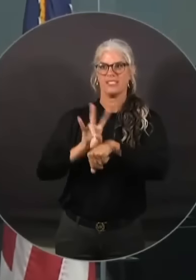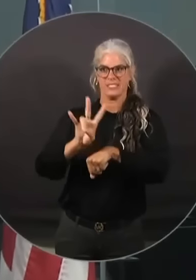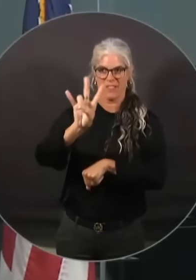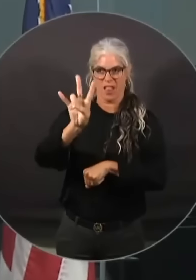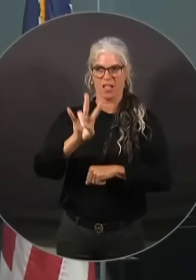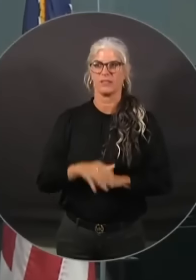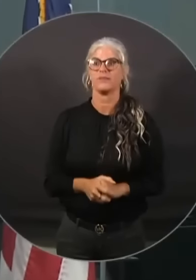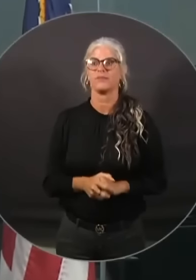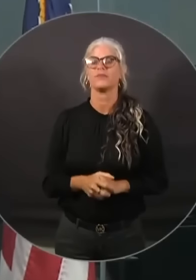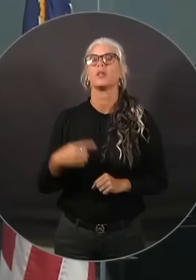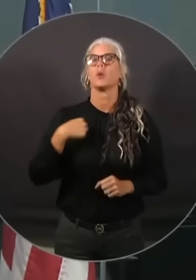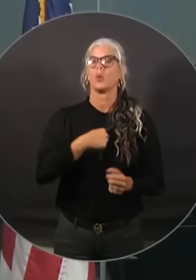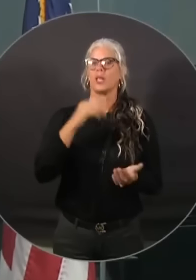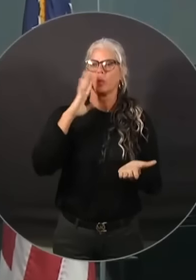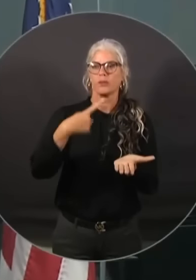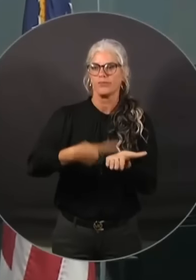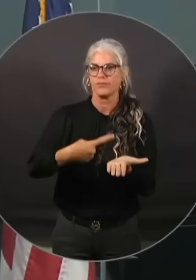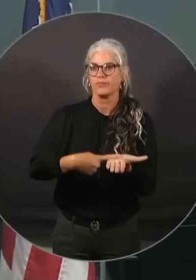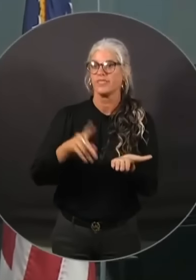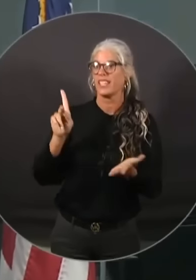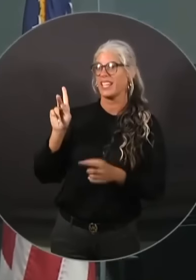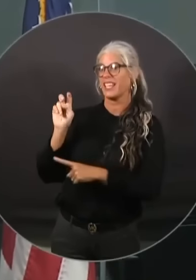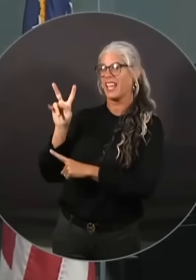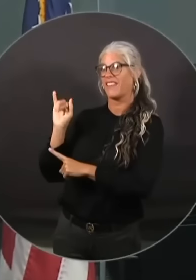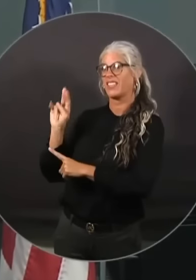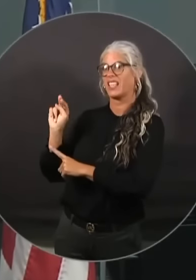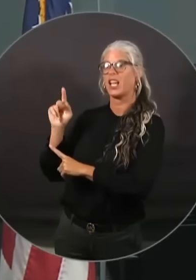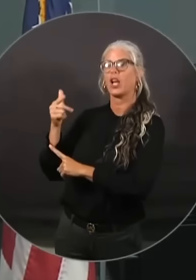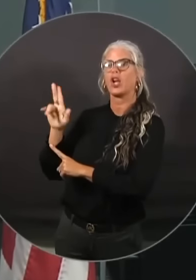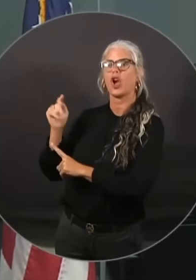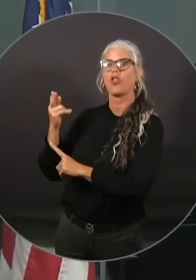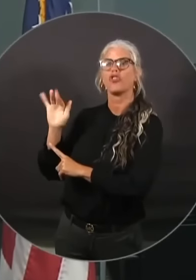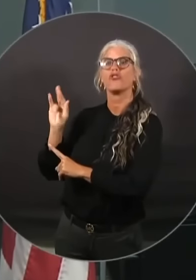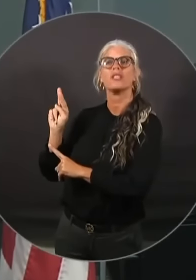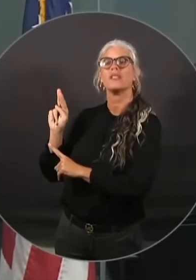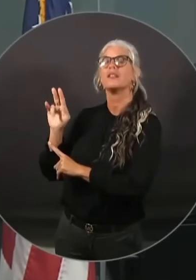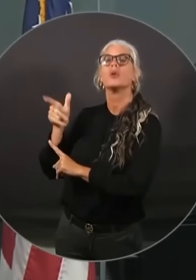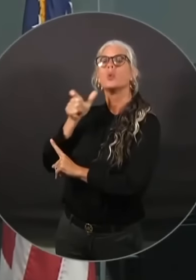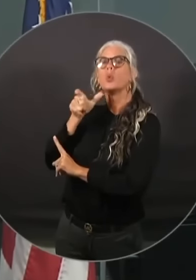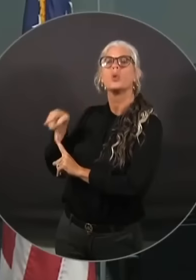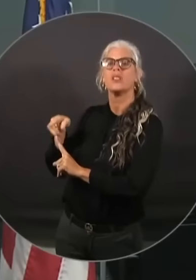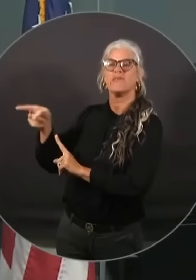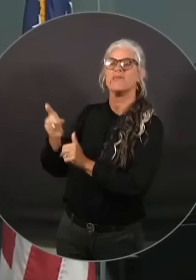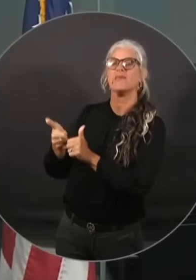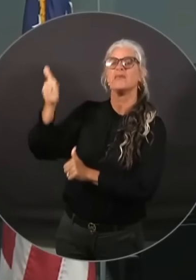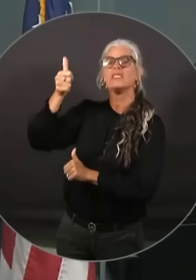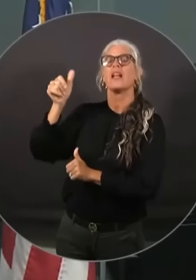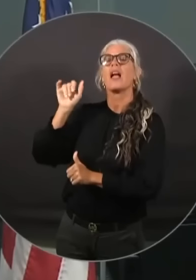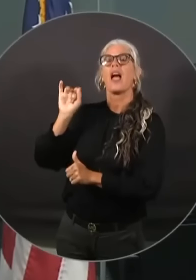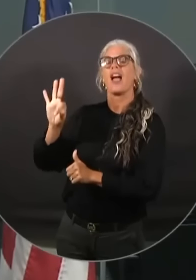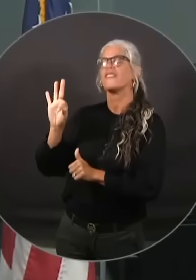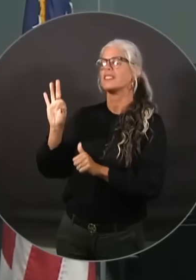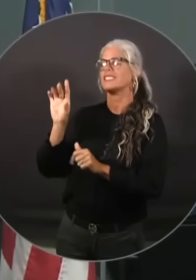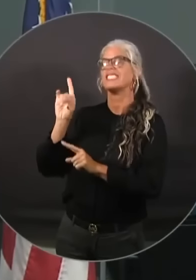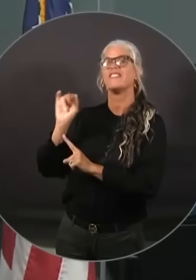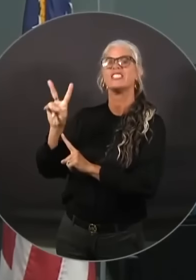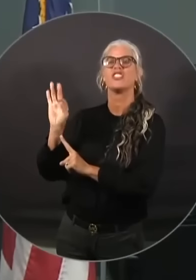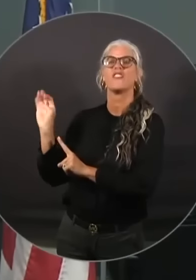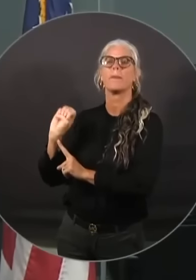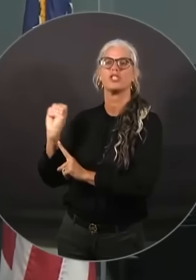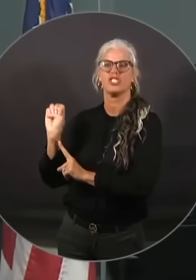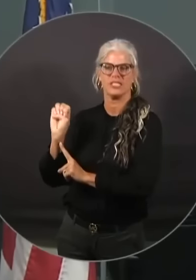some of this will be Kevin Guthrie, who's the executive director of the Florida Division of Emergency Management, and you'll hear from him shortly.